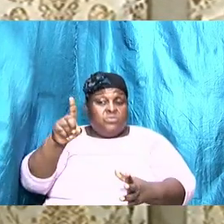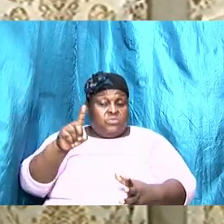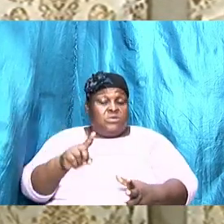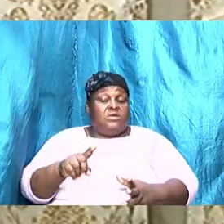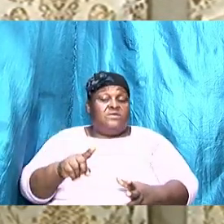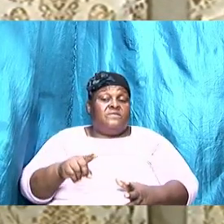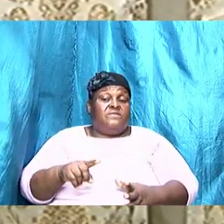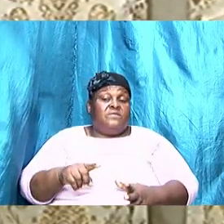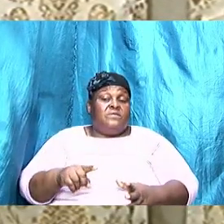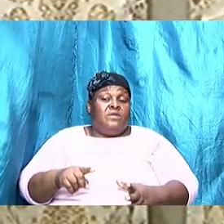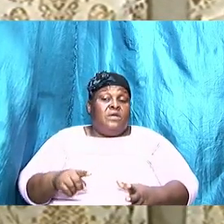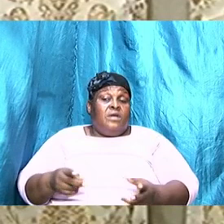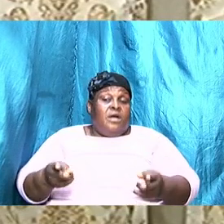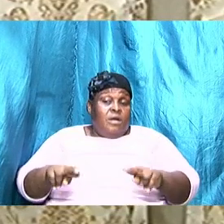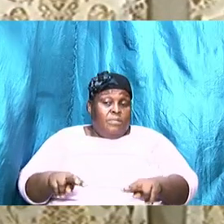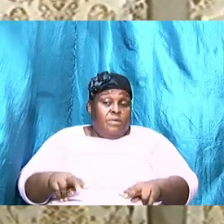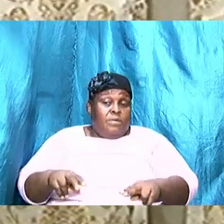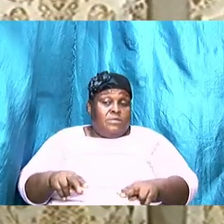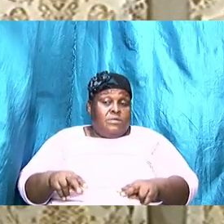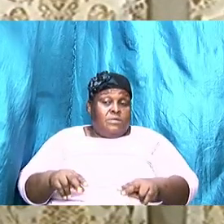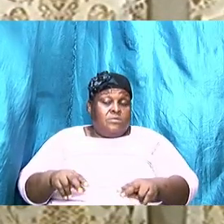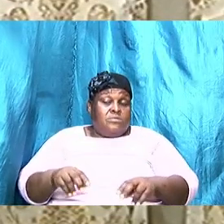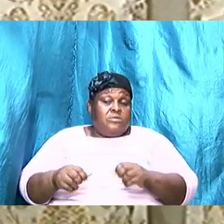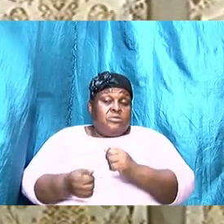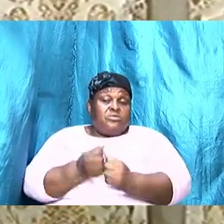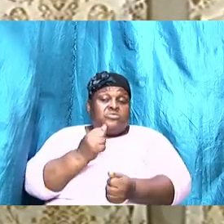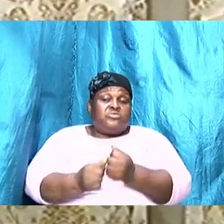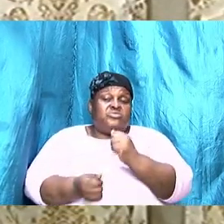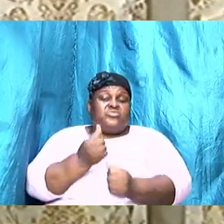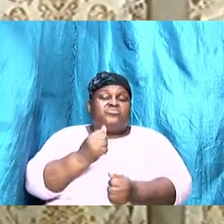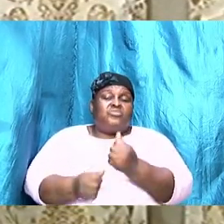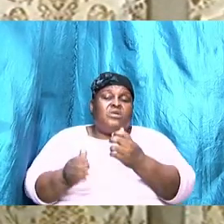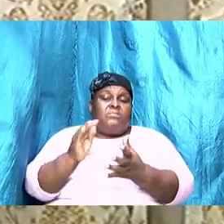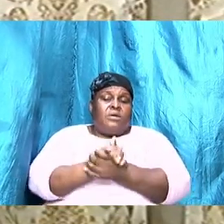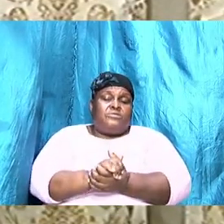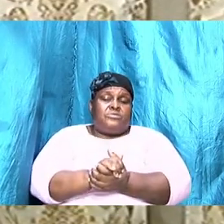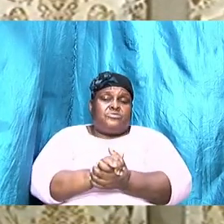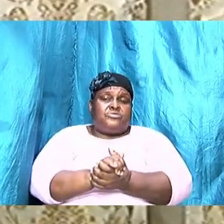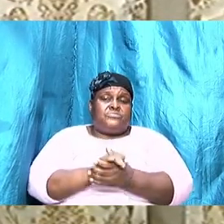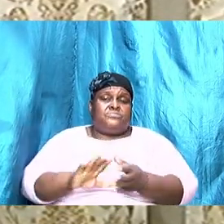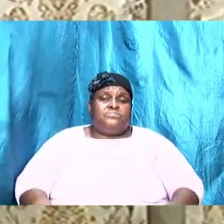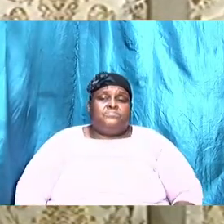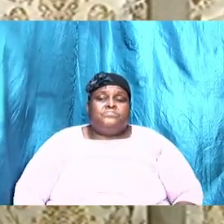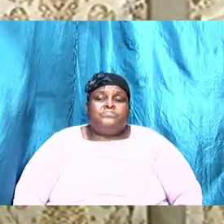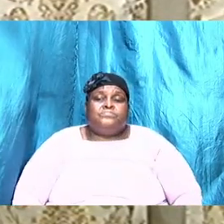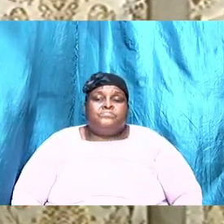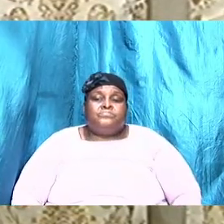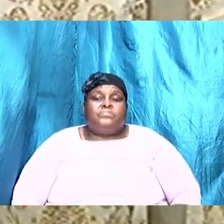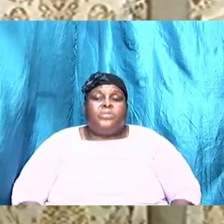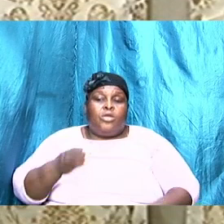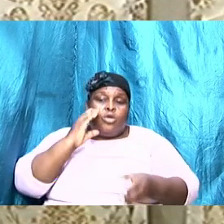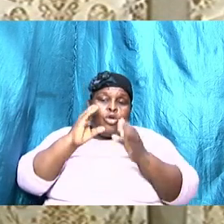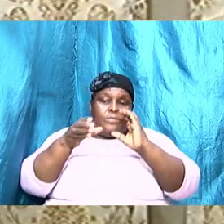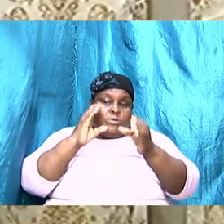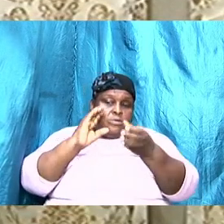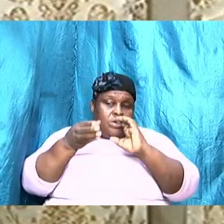in laws being involved then communication